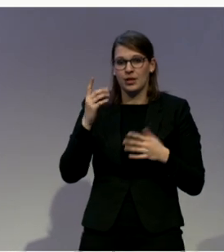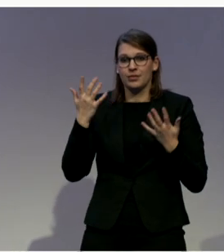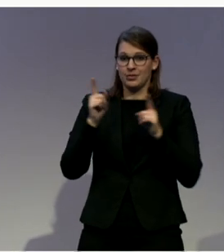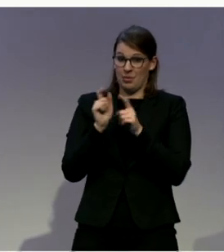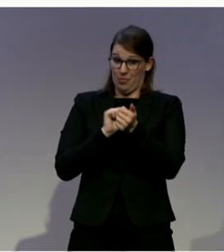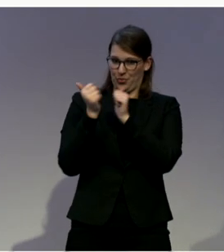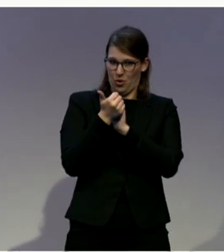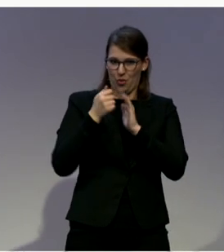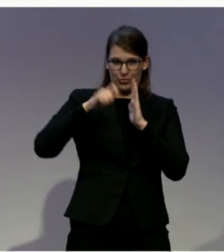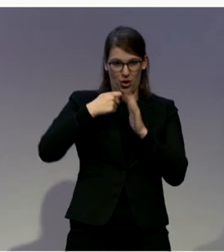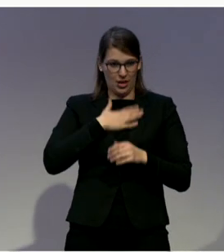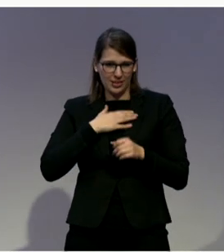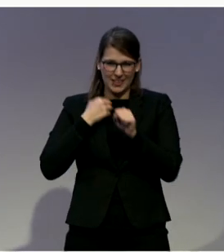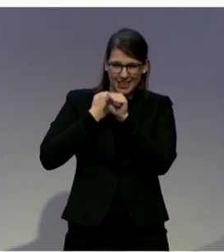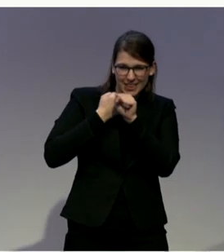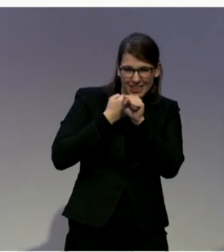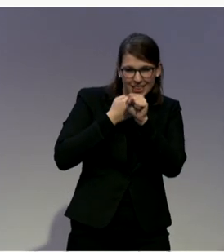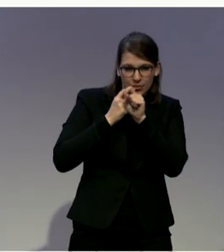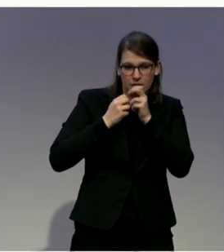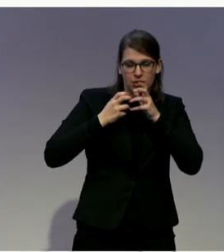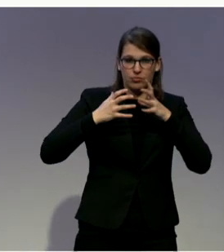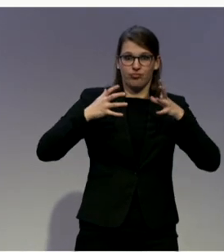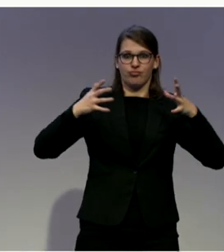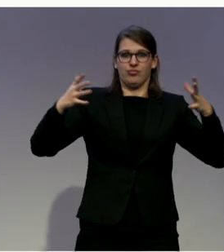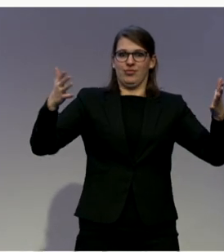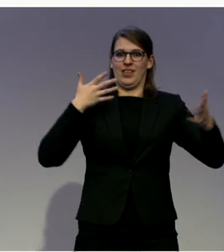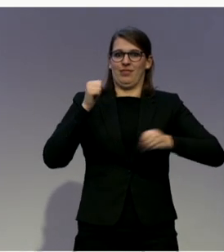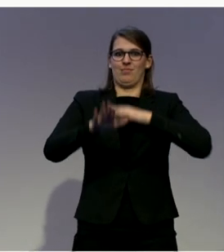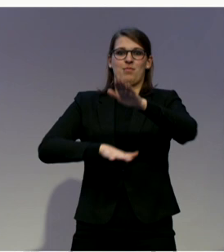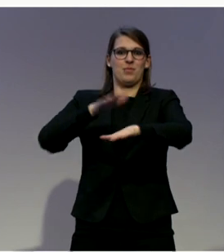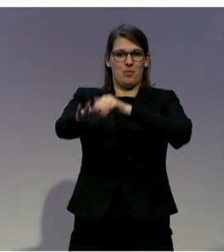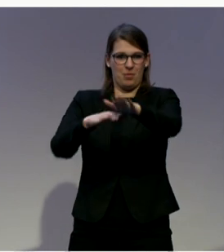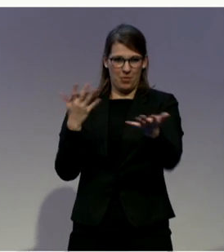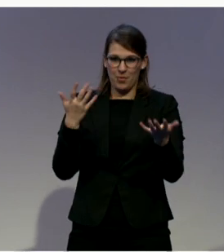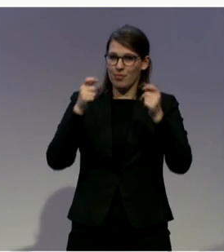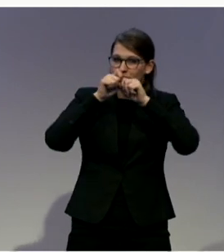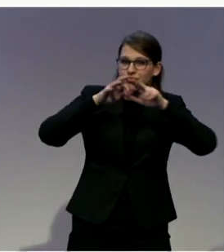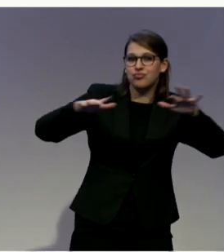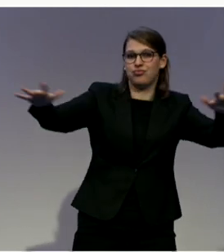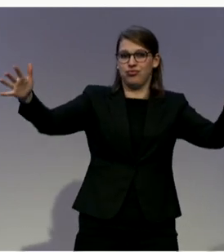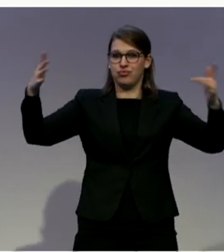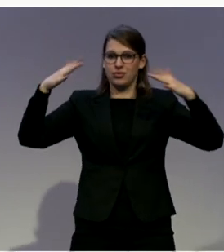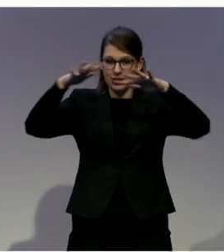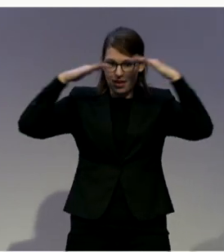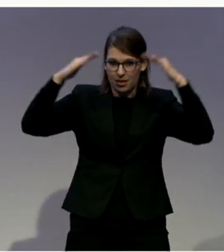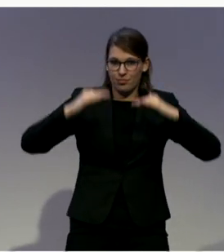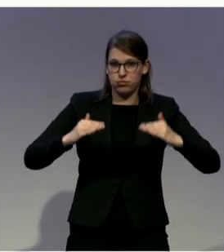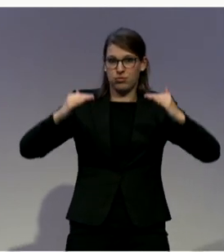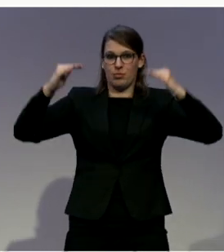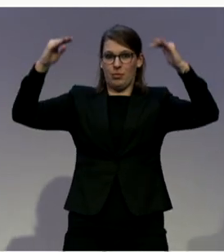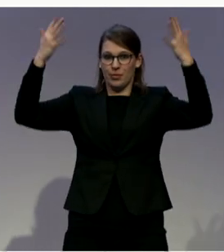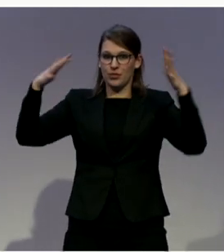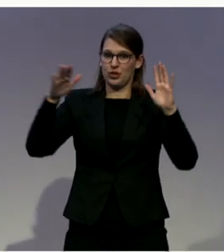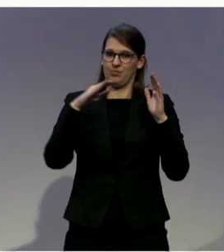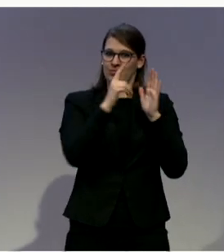to be mainstreaming this into policy level or practice levels at a national level, not just espoused or aspirational policy.